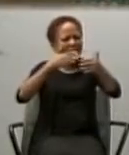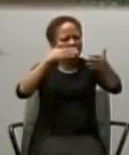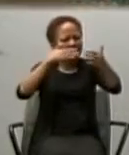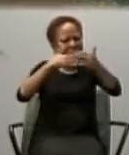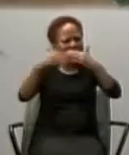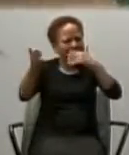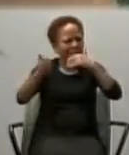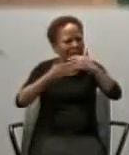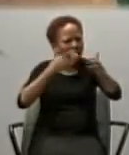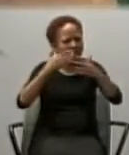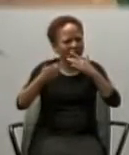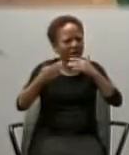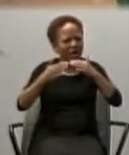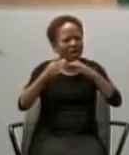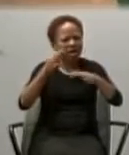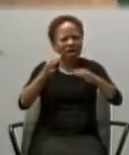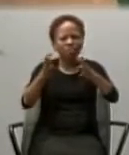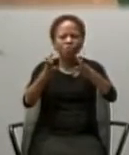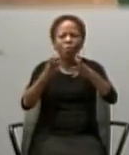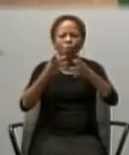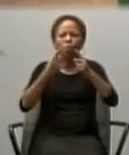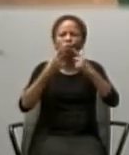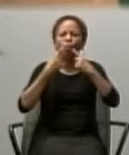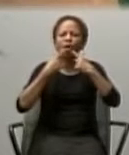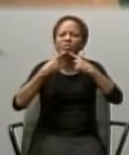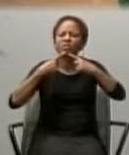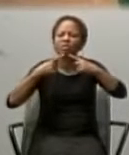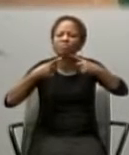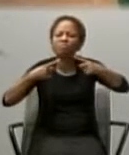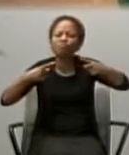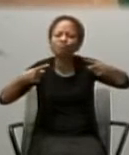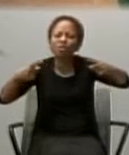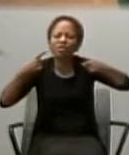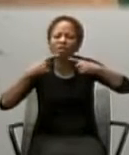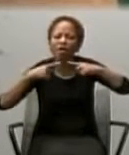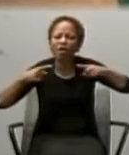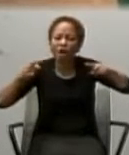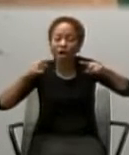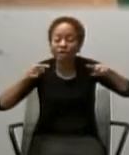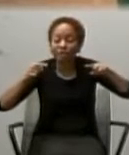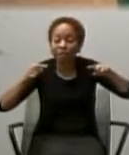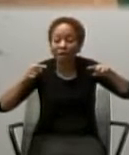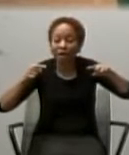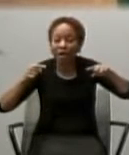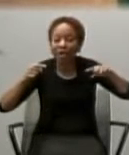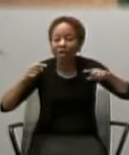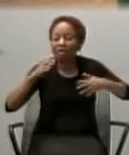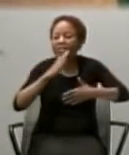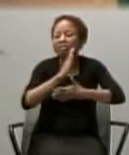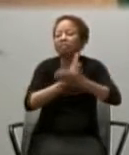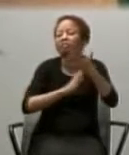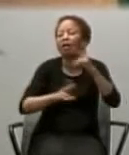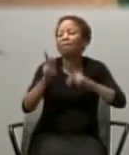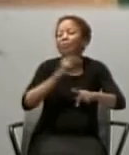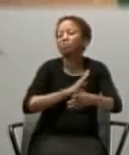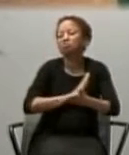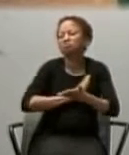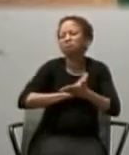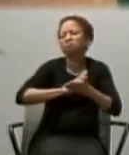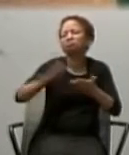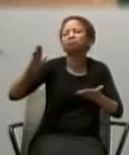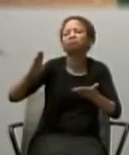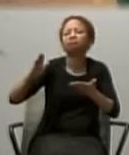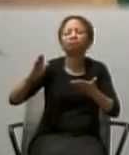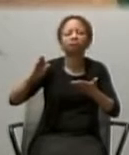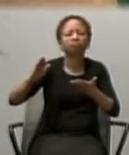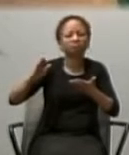which does not always find welcome in the hearts of men and women, needs to be able